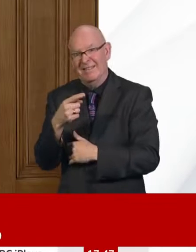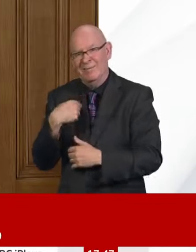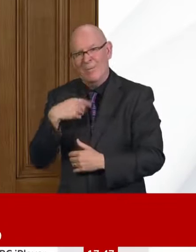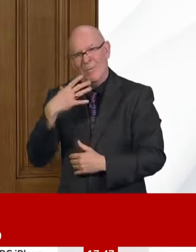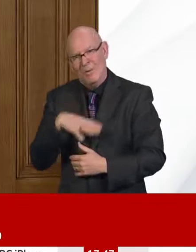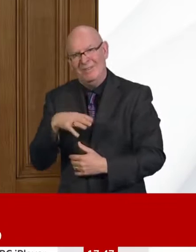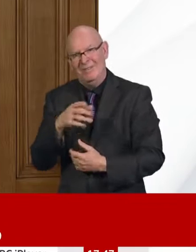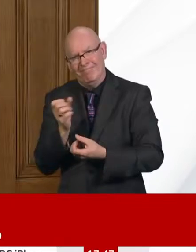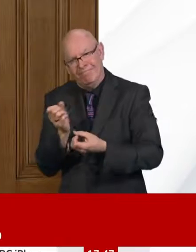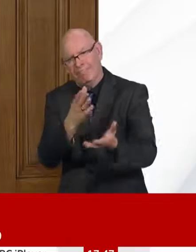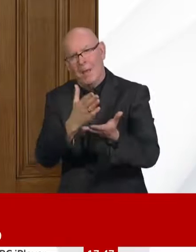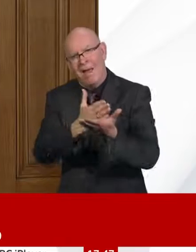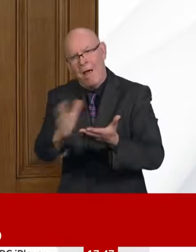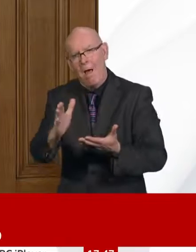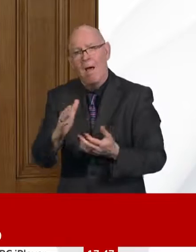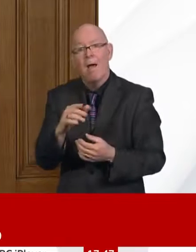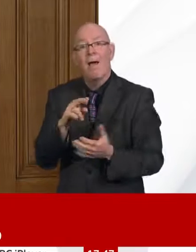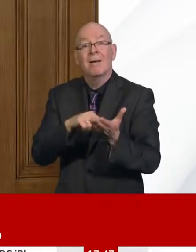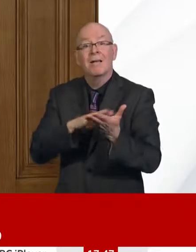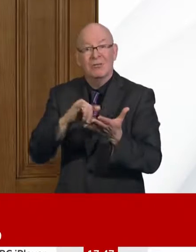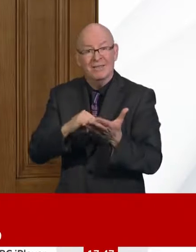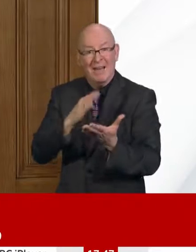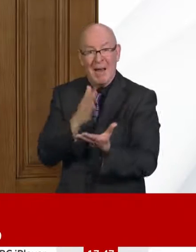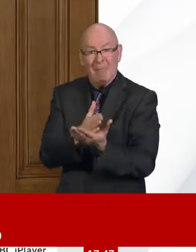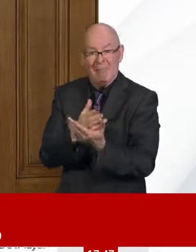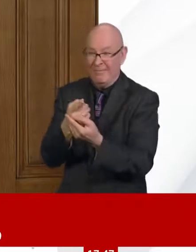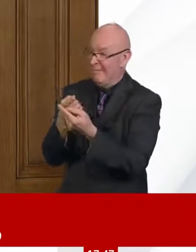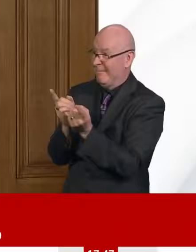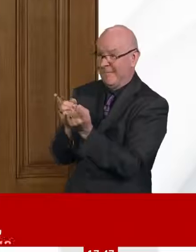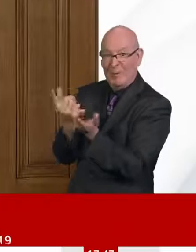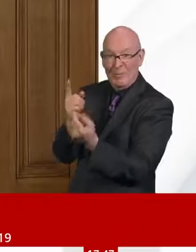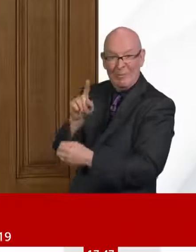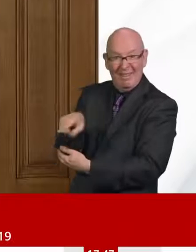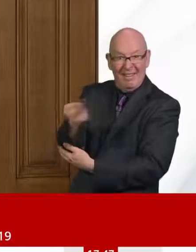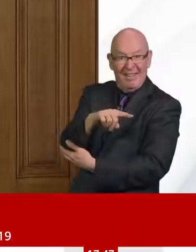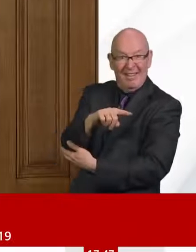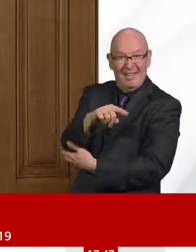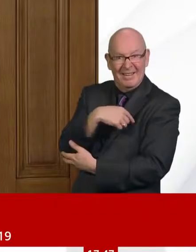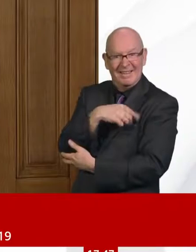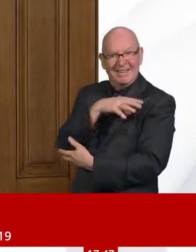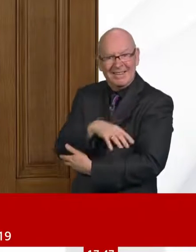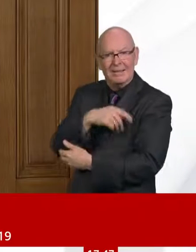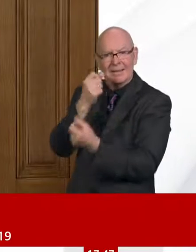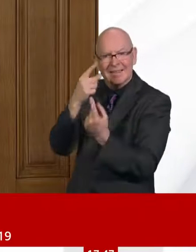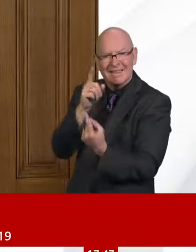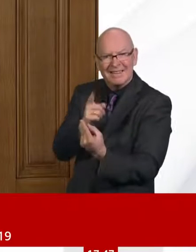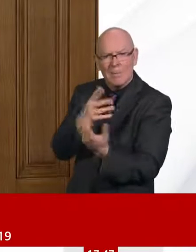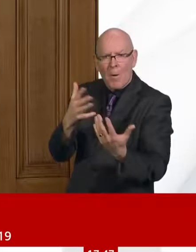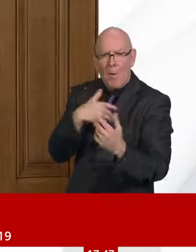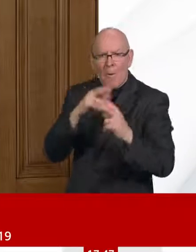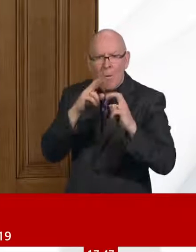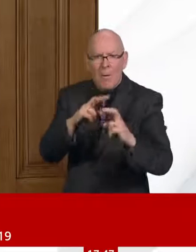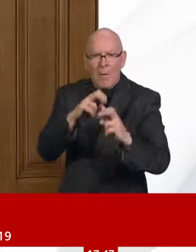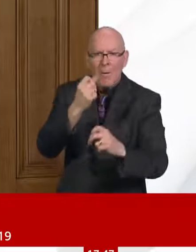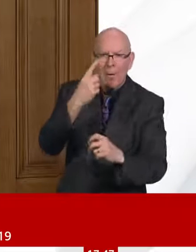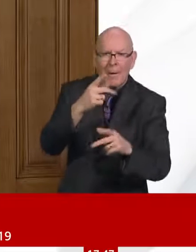people from care homes are not being admitted to hospital. I can't answer that here. But what I do want to make clear is that